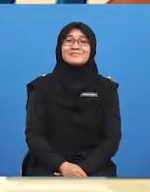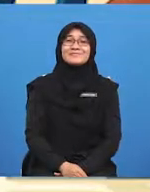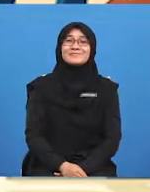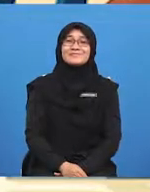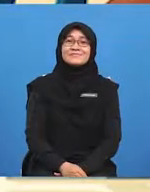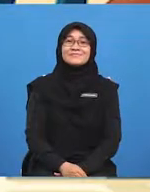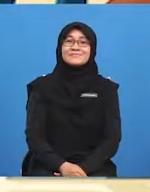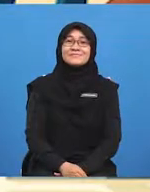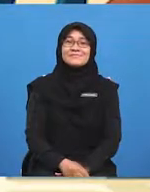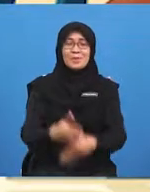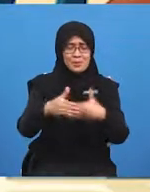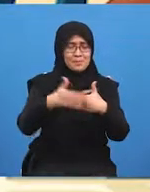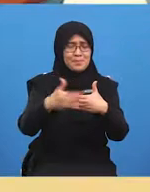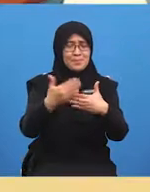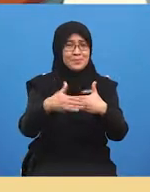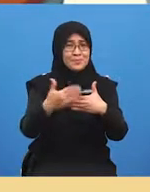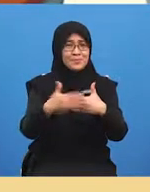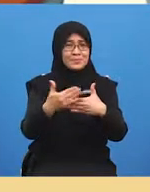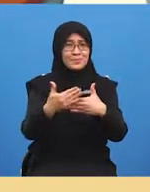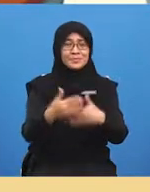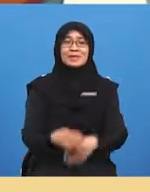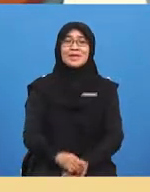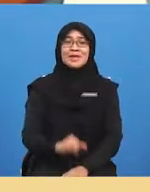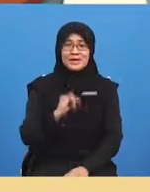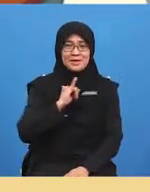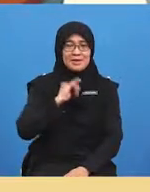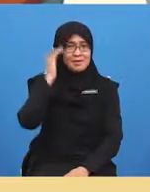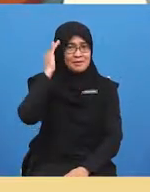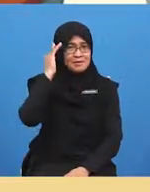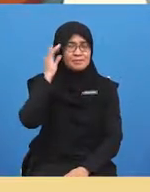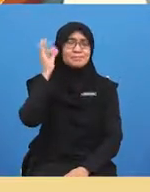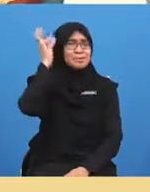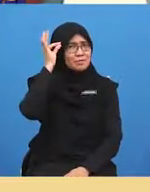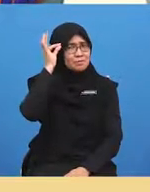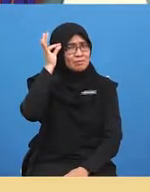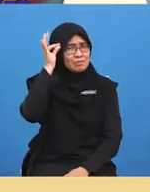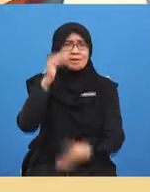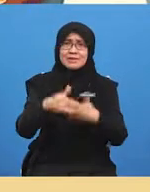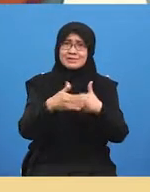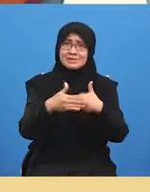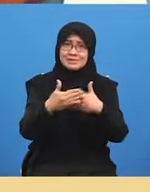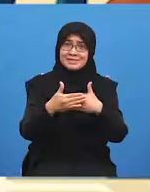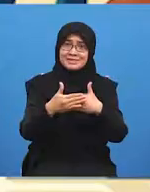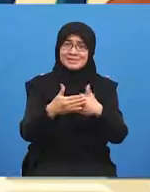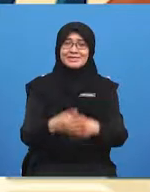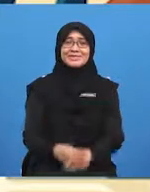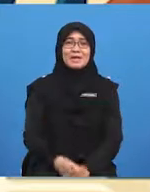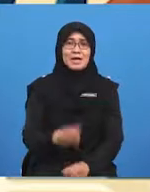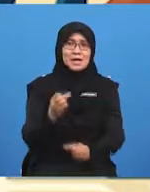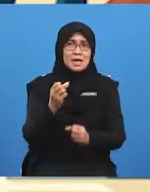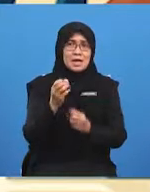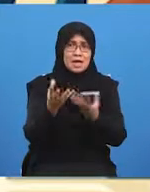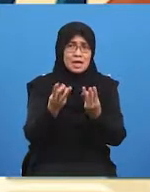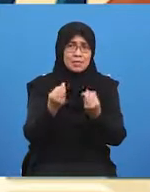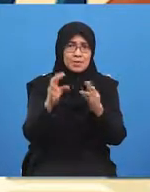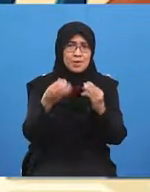it's very easy i think so are you ready to make it trickier i'm